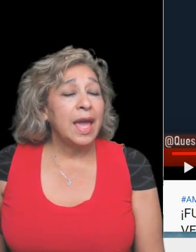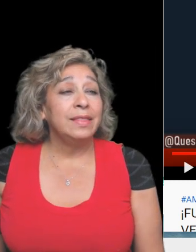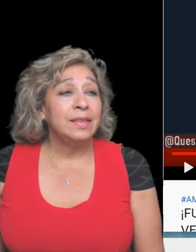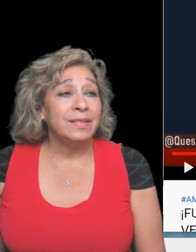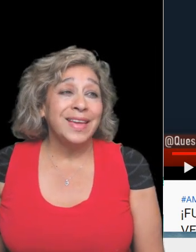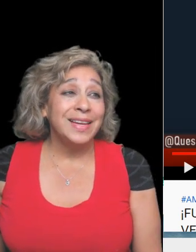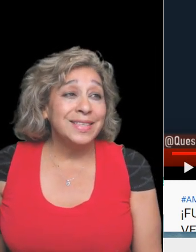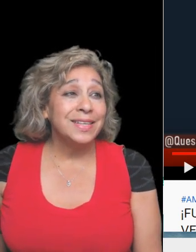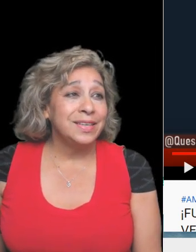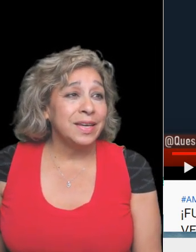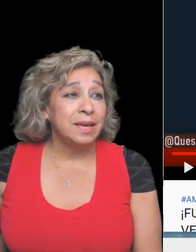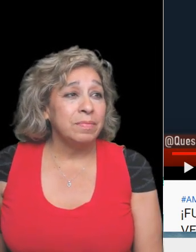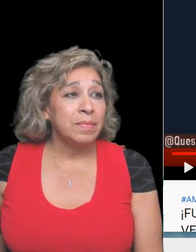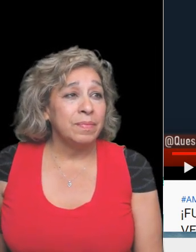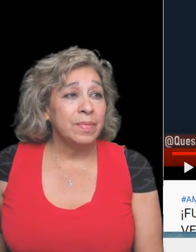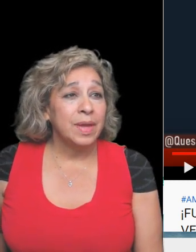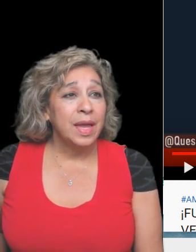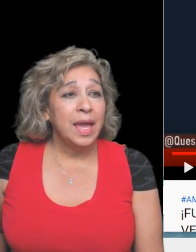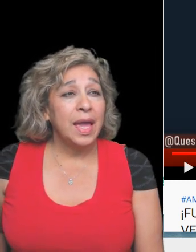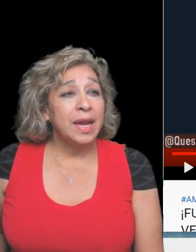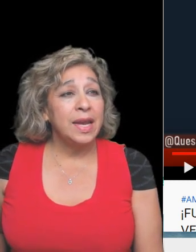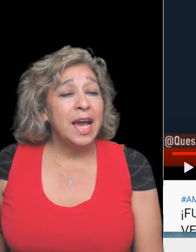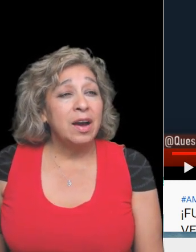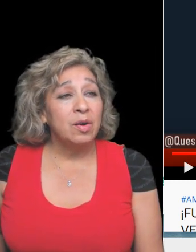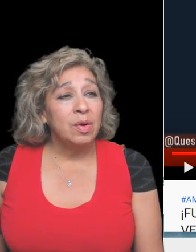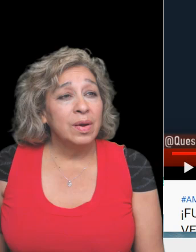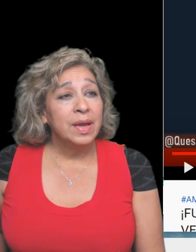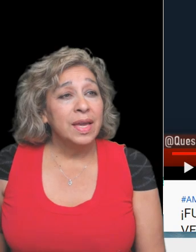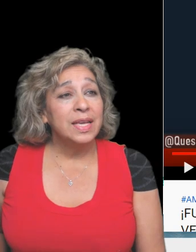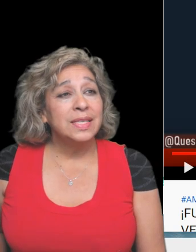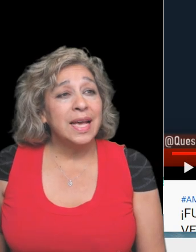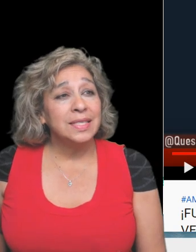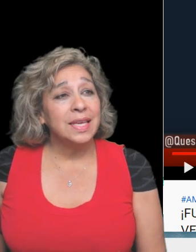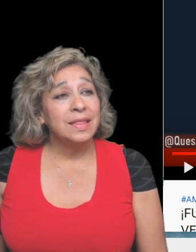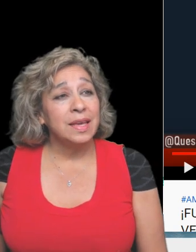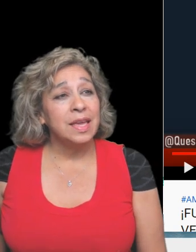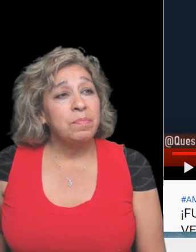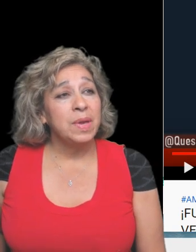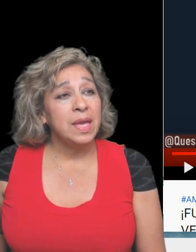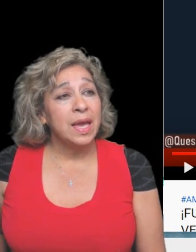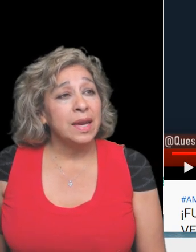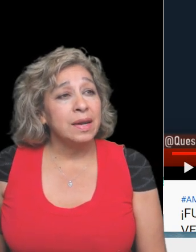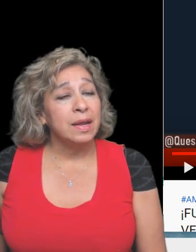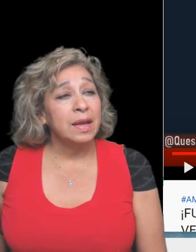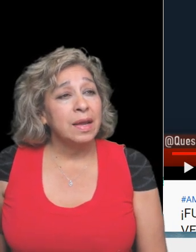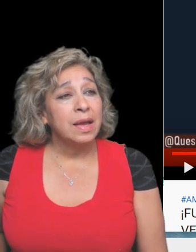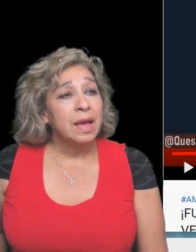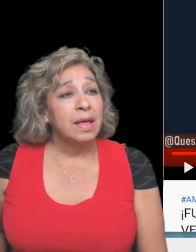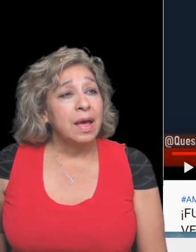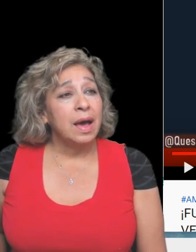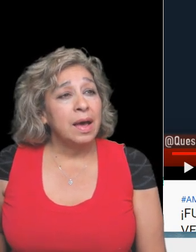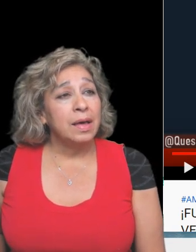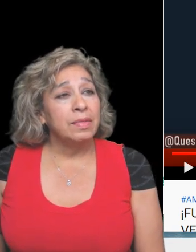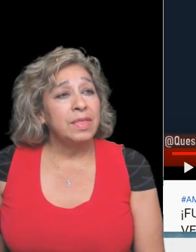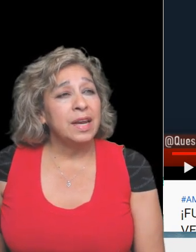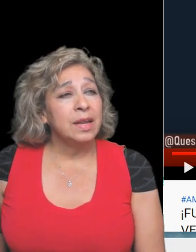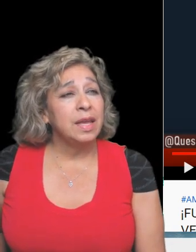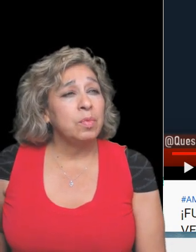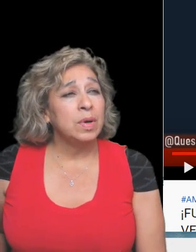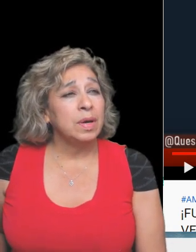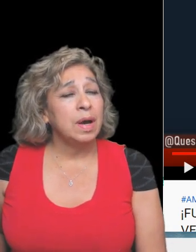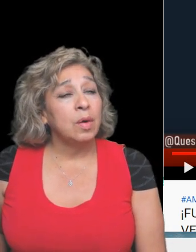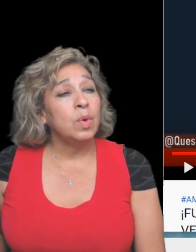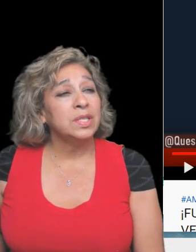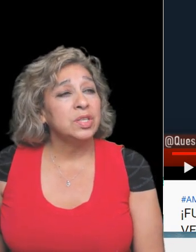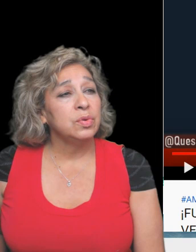And they listened to him. And now he's asking the EPN that